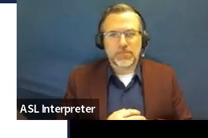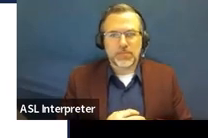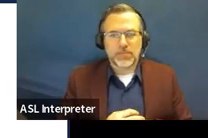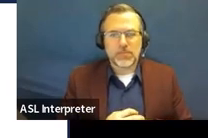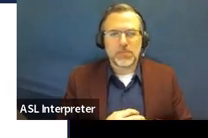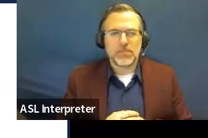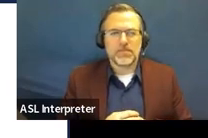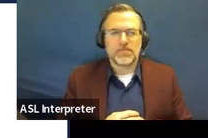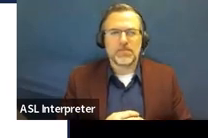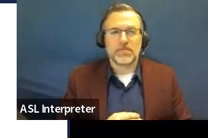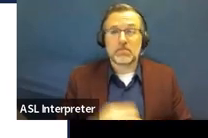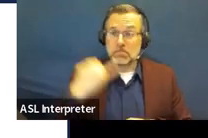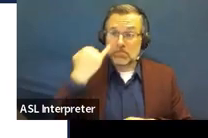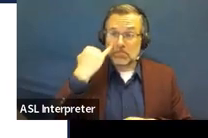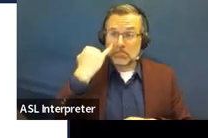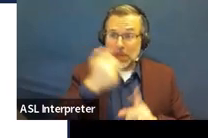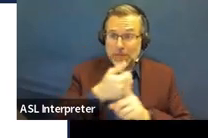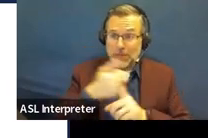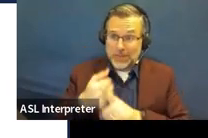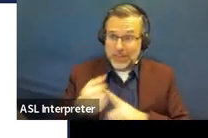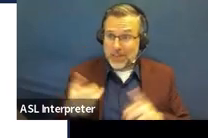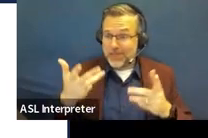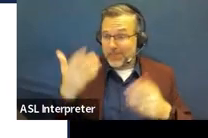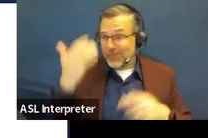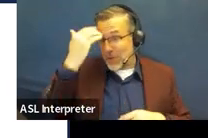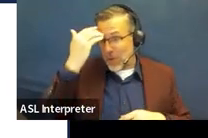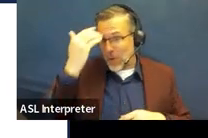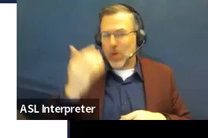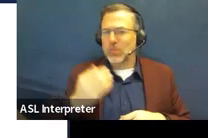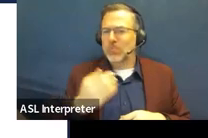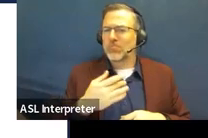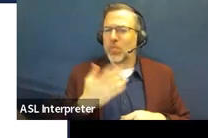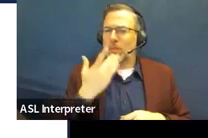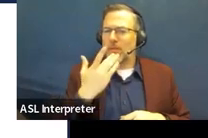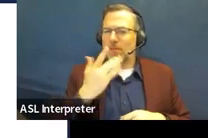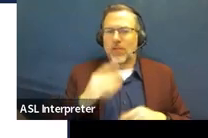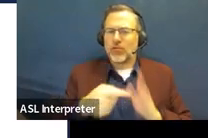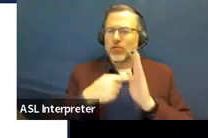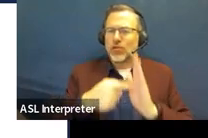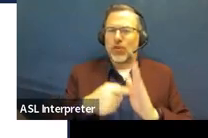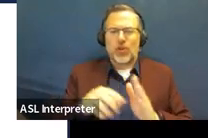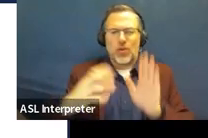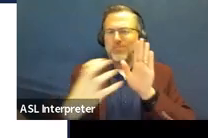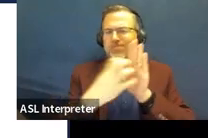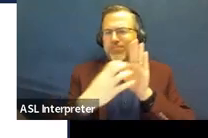So, if you've been to any of our other trainings, we like to start with what is the purpose of an IEP?